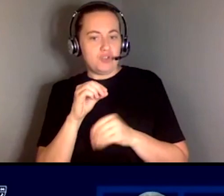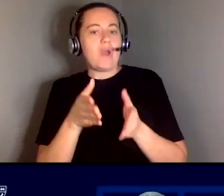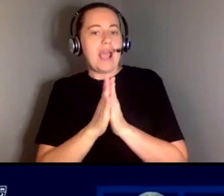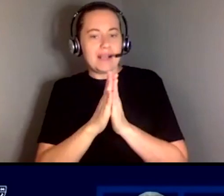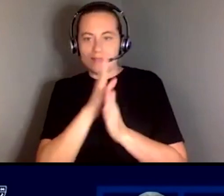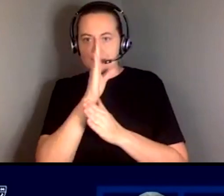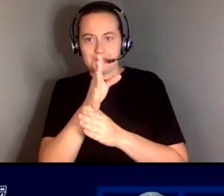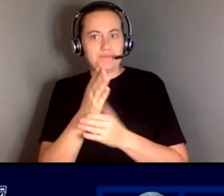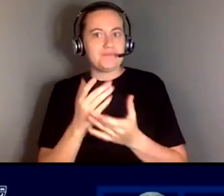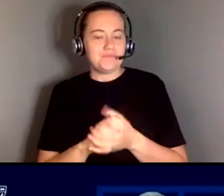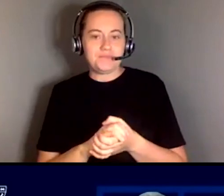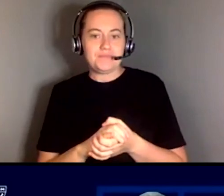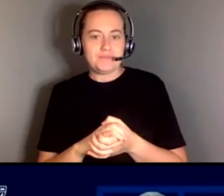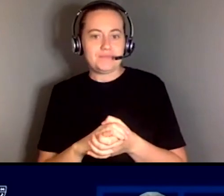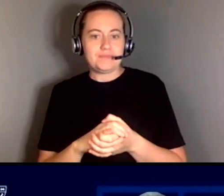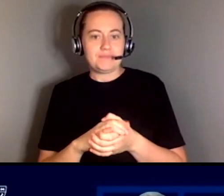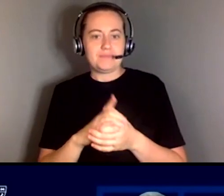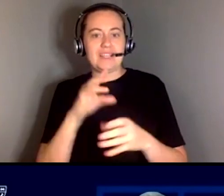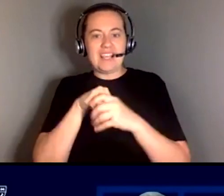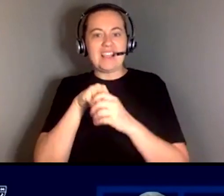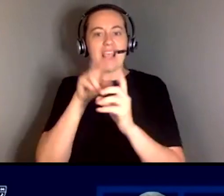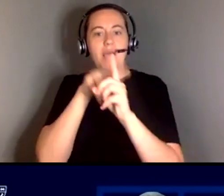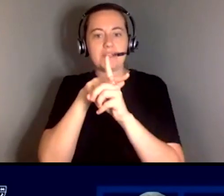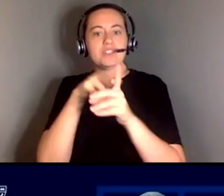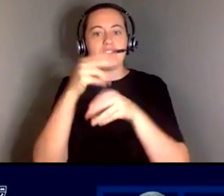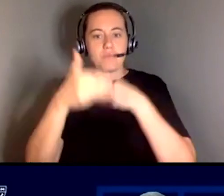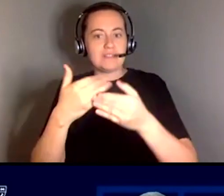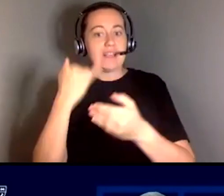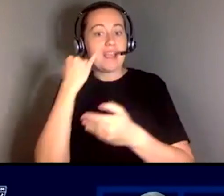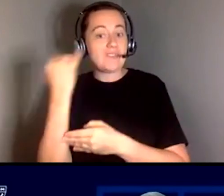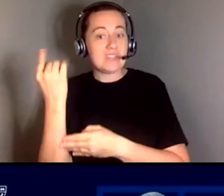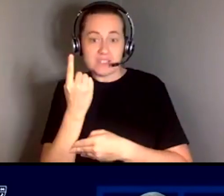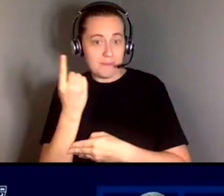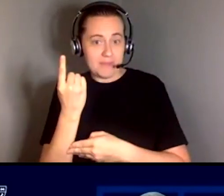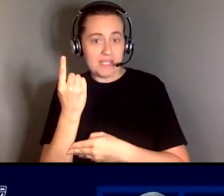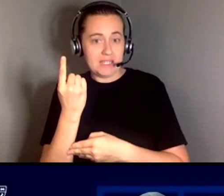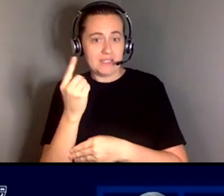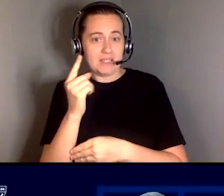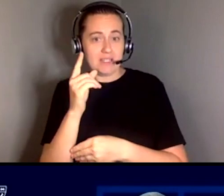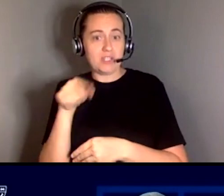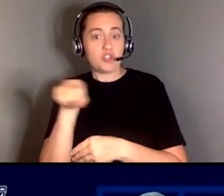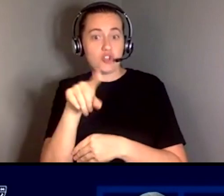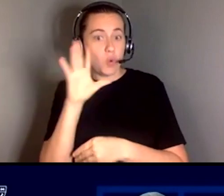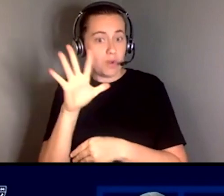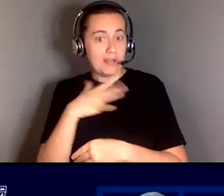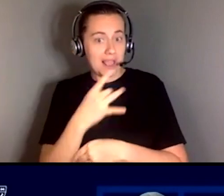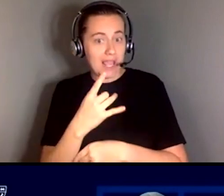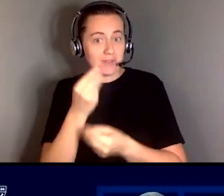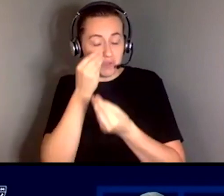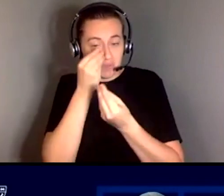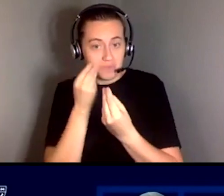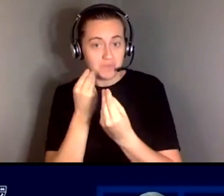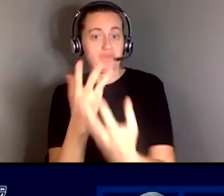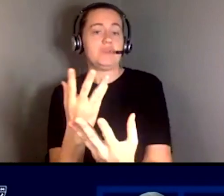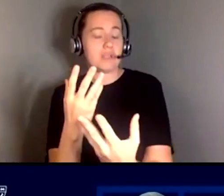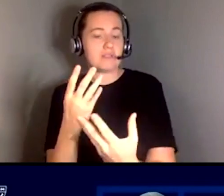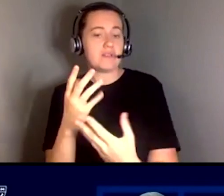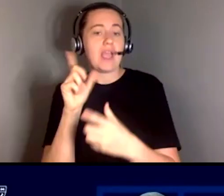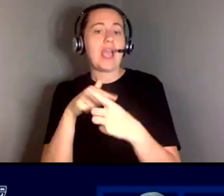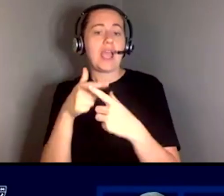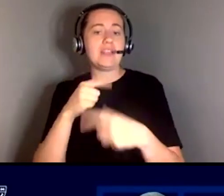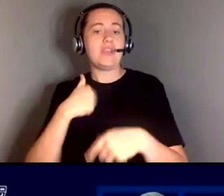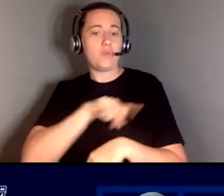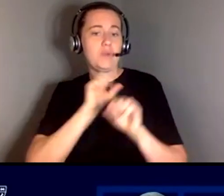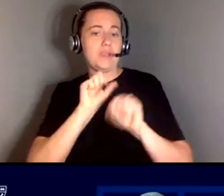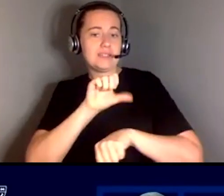uh in the application process if there's something that the participant would like to disclose and then upon arranging some kind